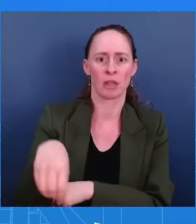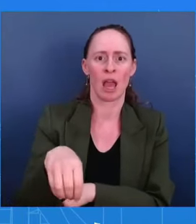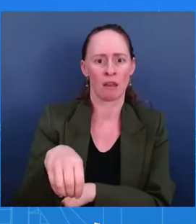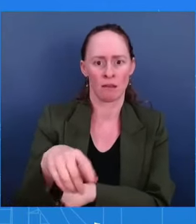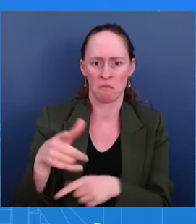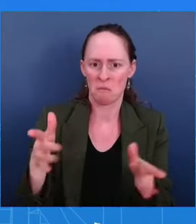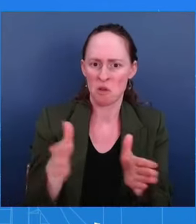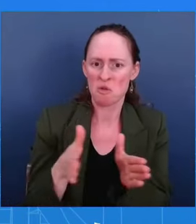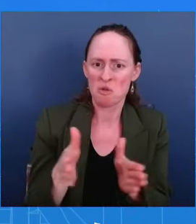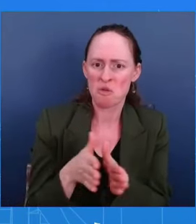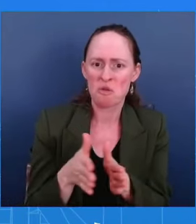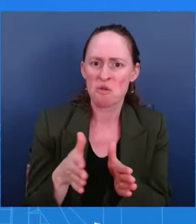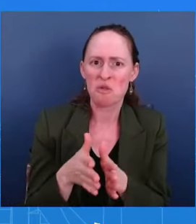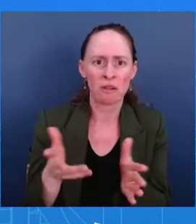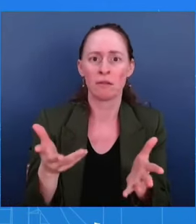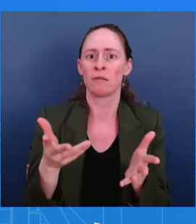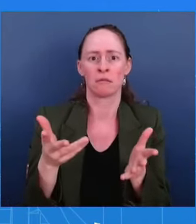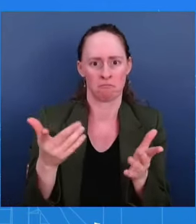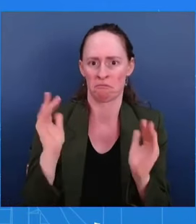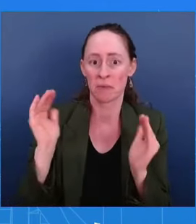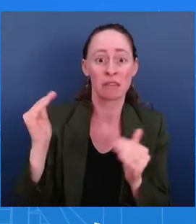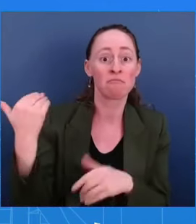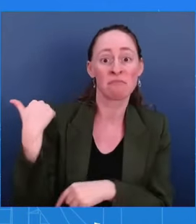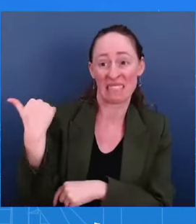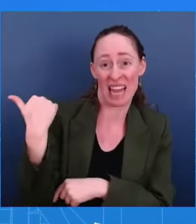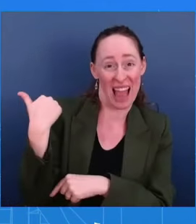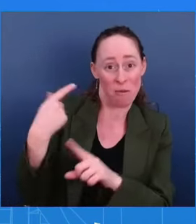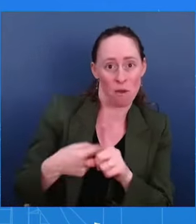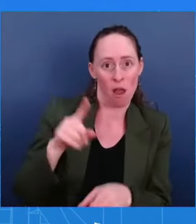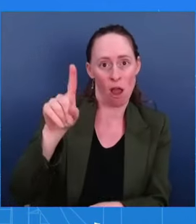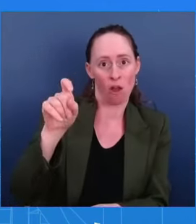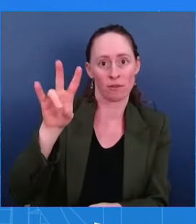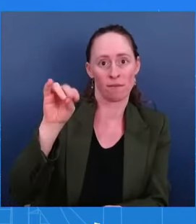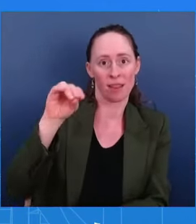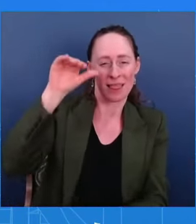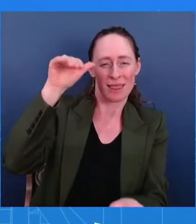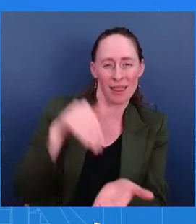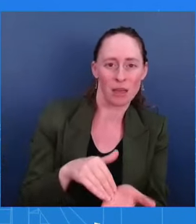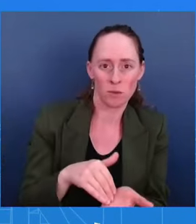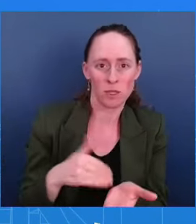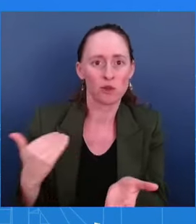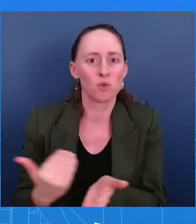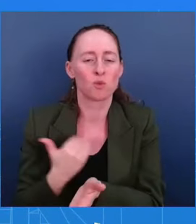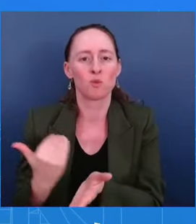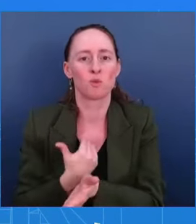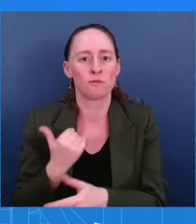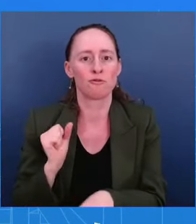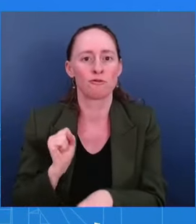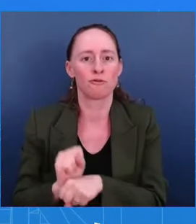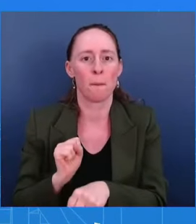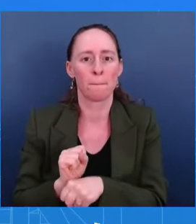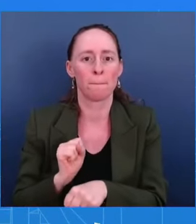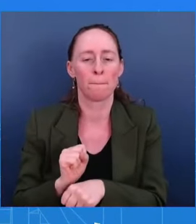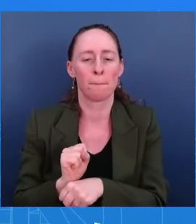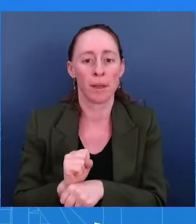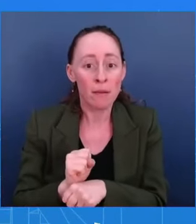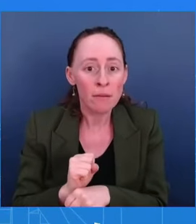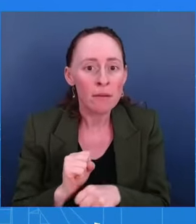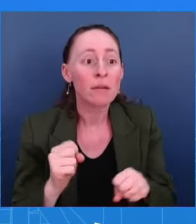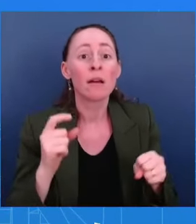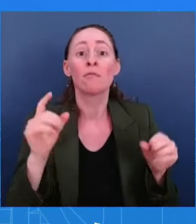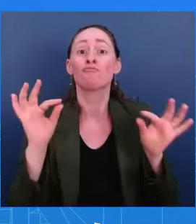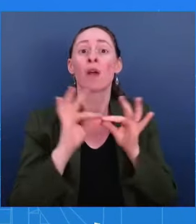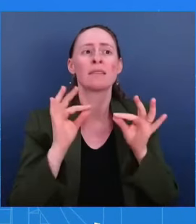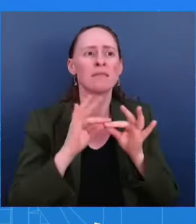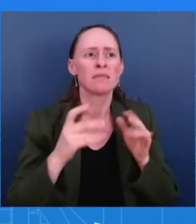month. PCE inflation is down by 2.3%, 2.5%, pardon me. GDP grew by 3% last